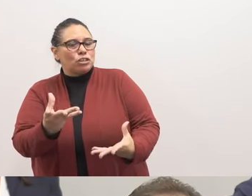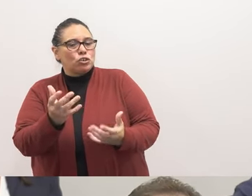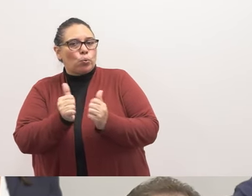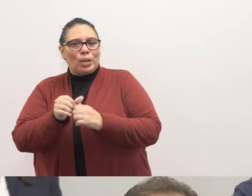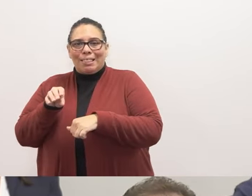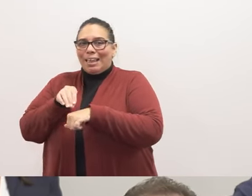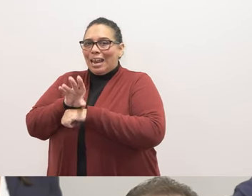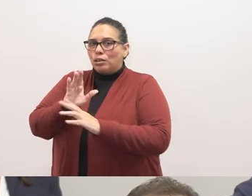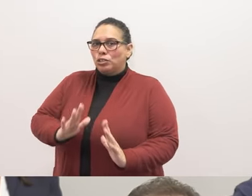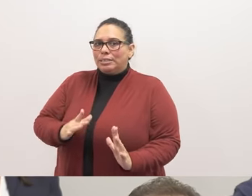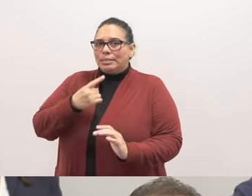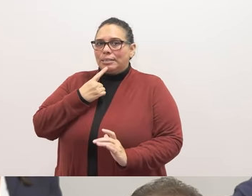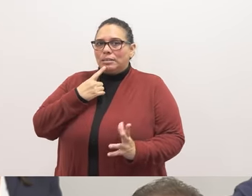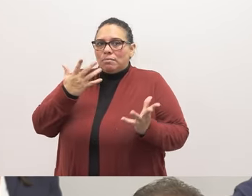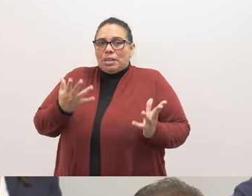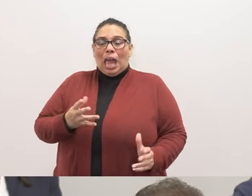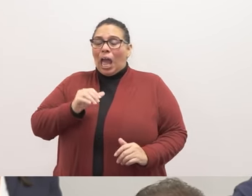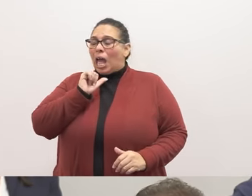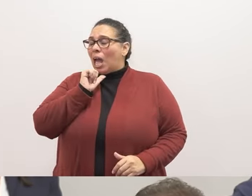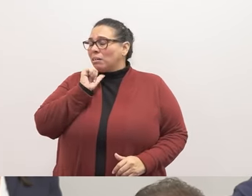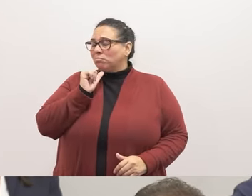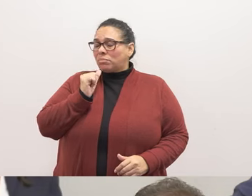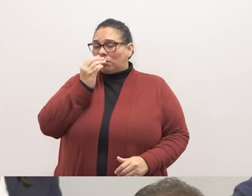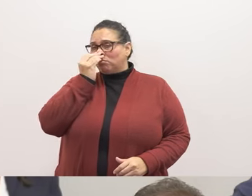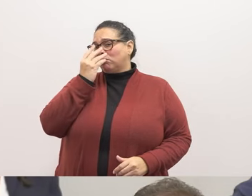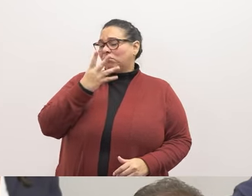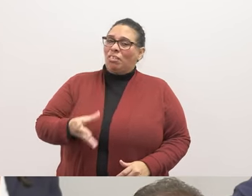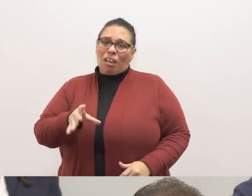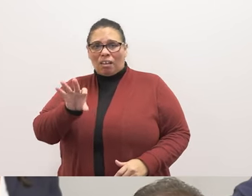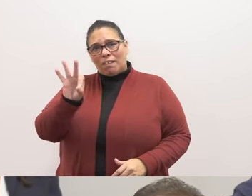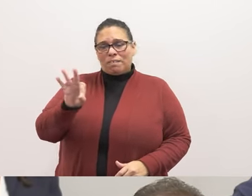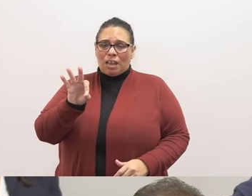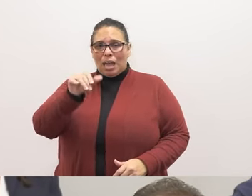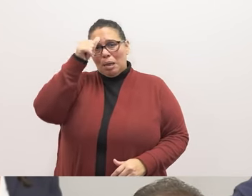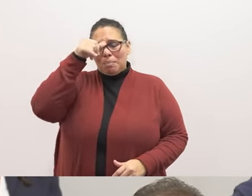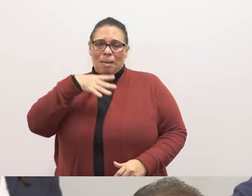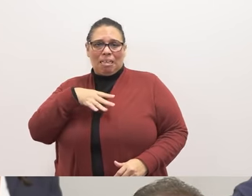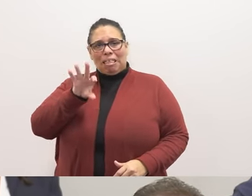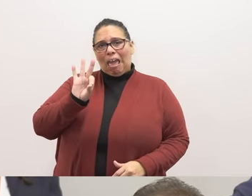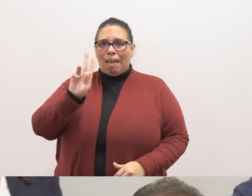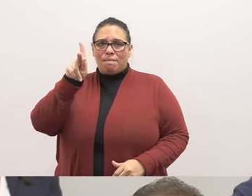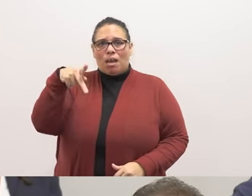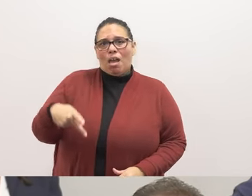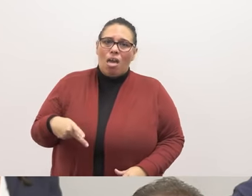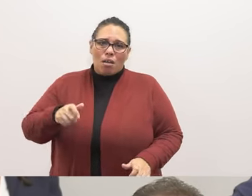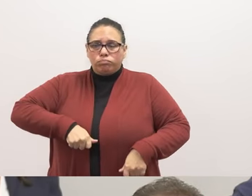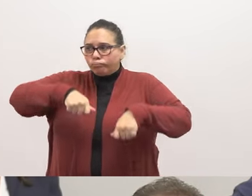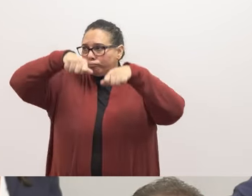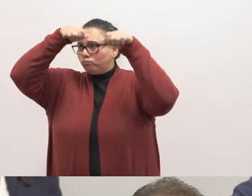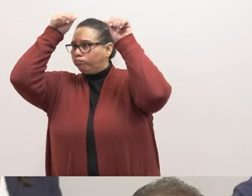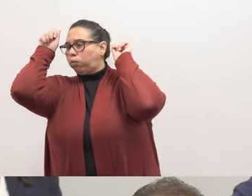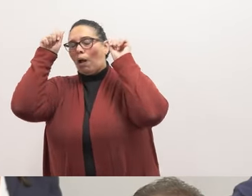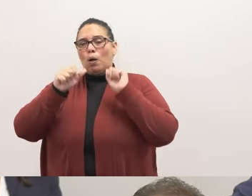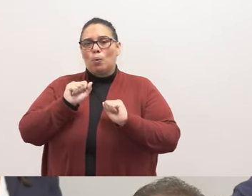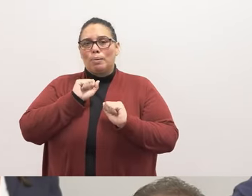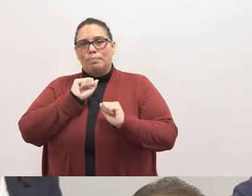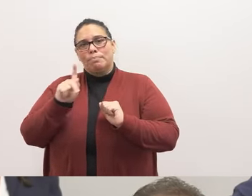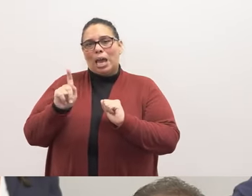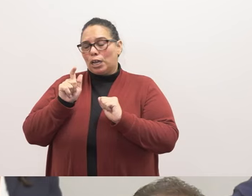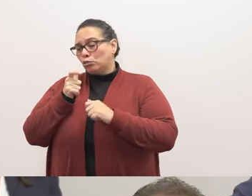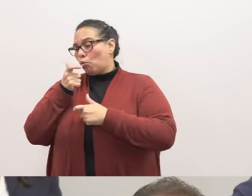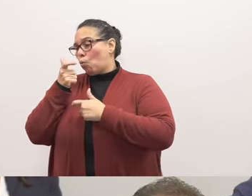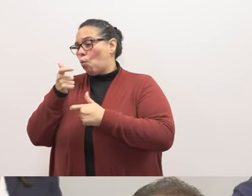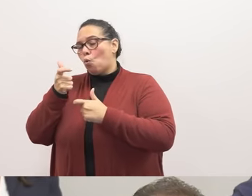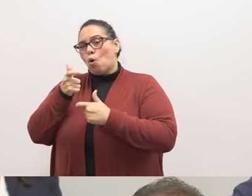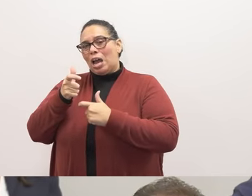he replied, I don't effing care, man the F up, pulling the blankets over his head, returning to watching anime